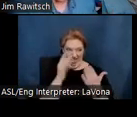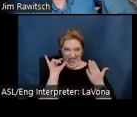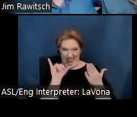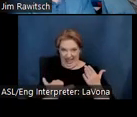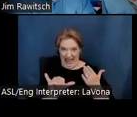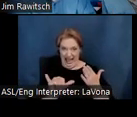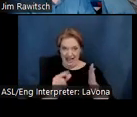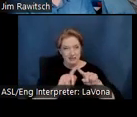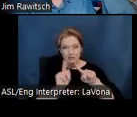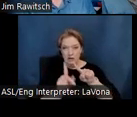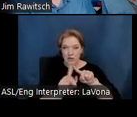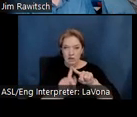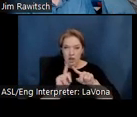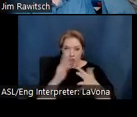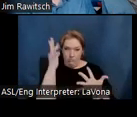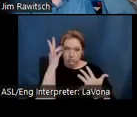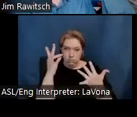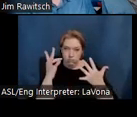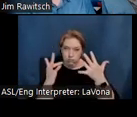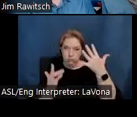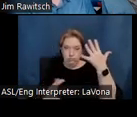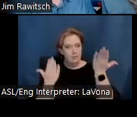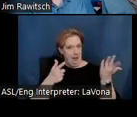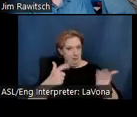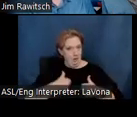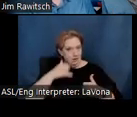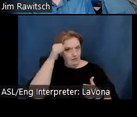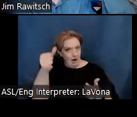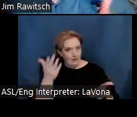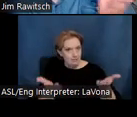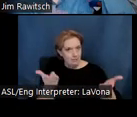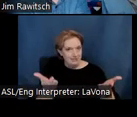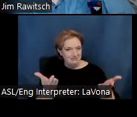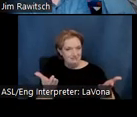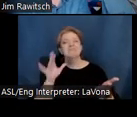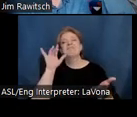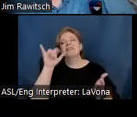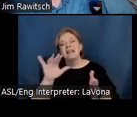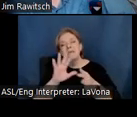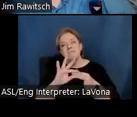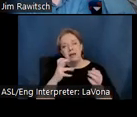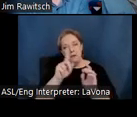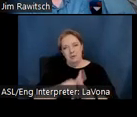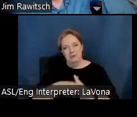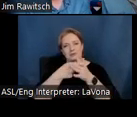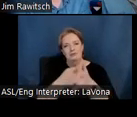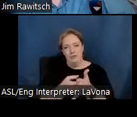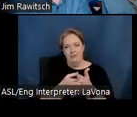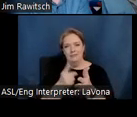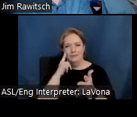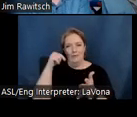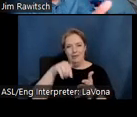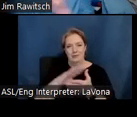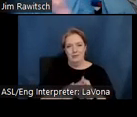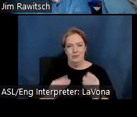forever. And that's the message that I want to begin our exploration of the Malouf story with.